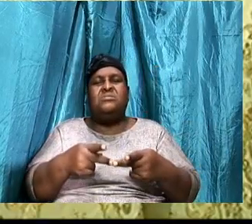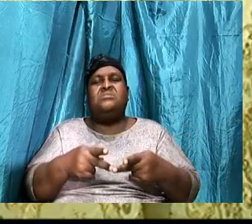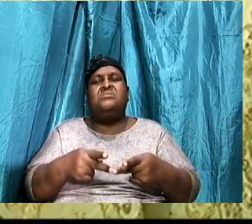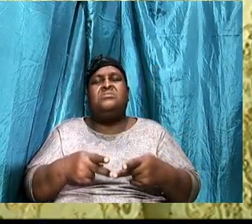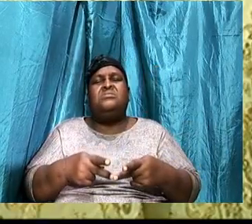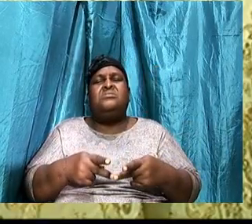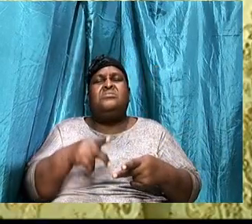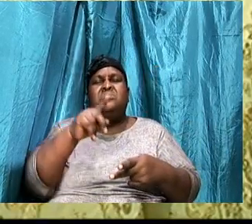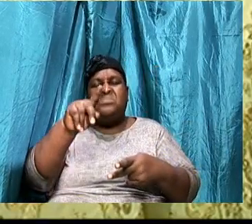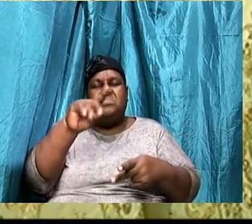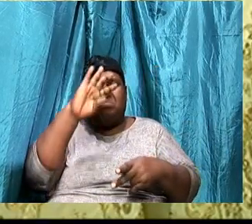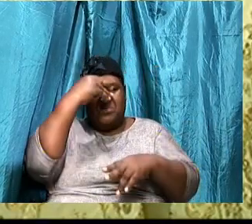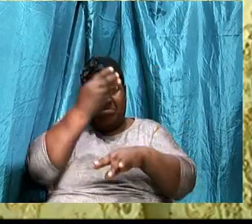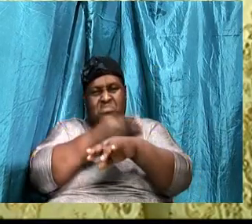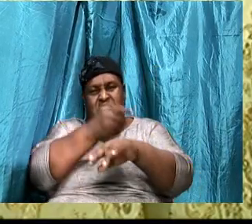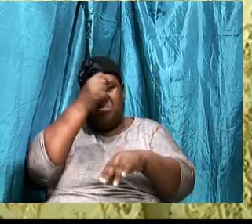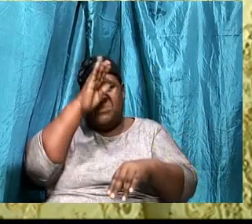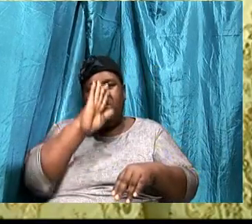of God.